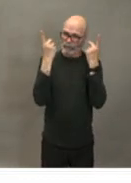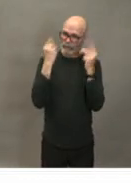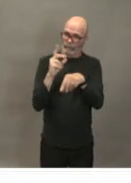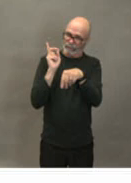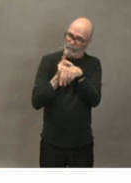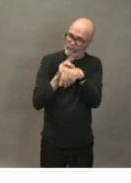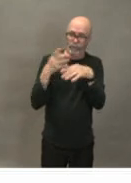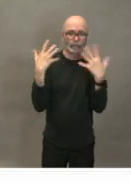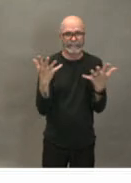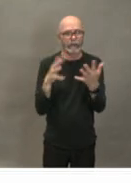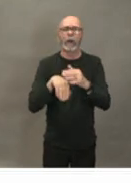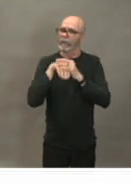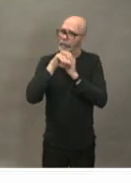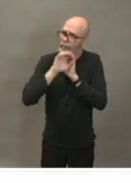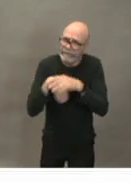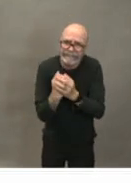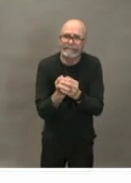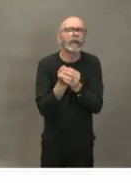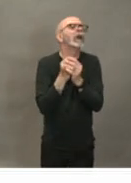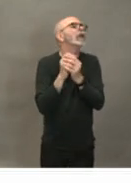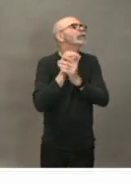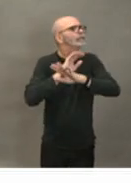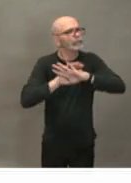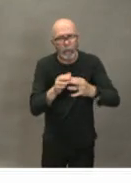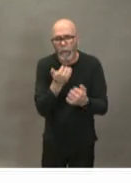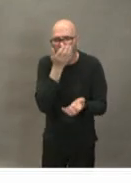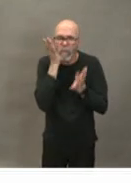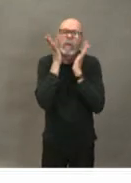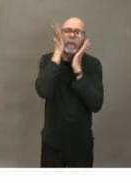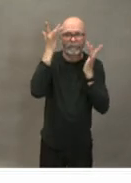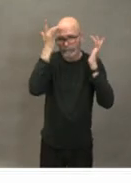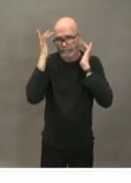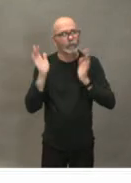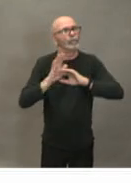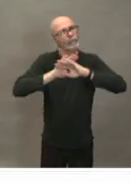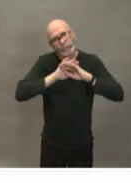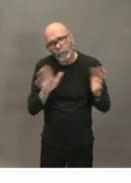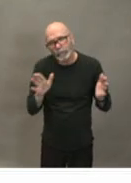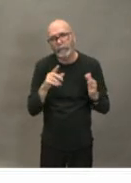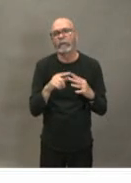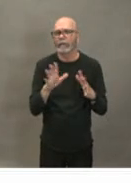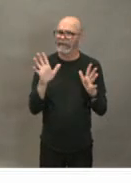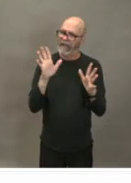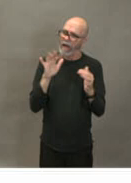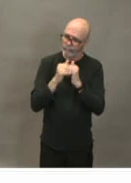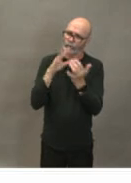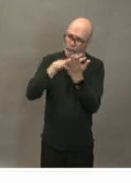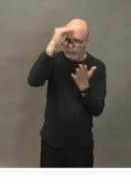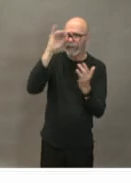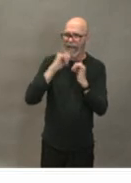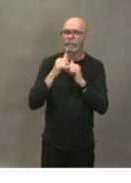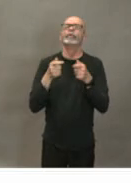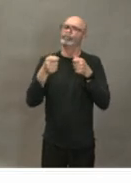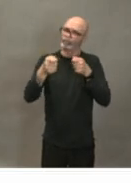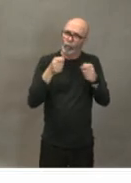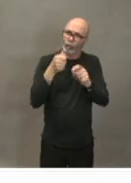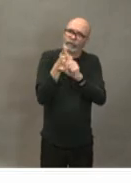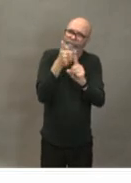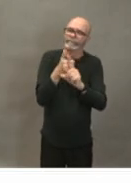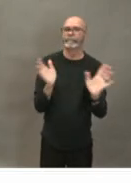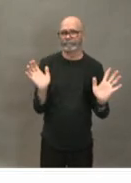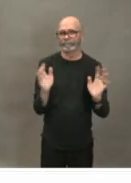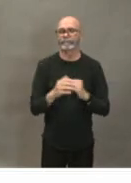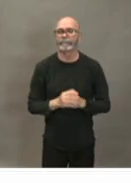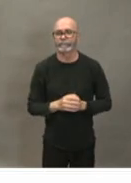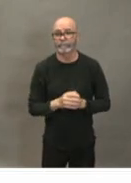about that's important going to be important to control the spread as well so we're likely to get it here how much it